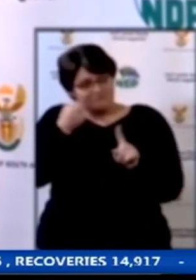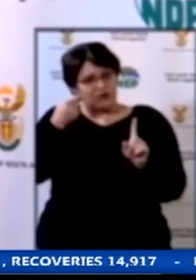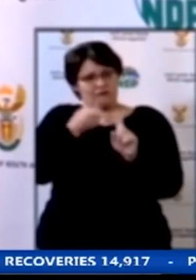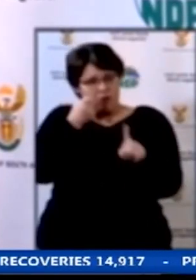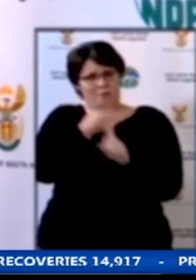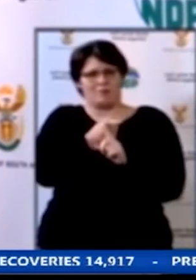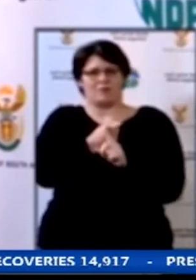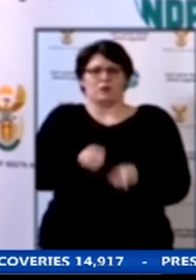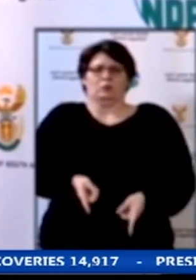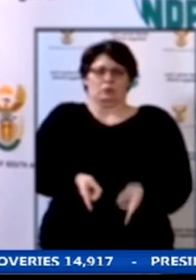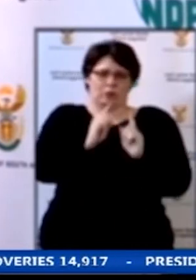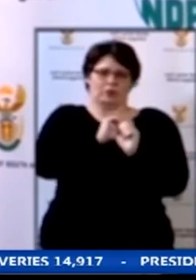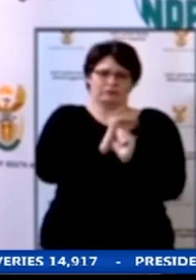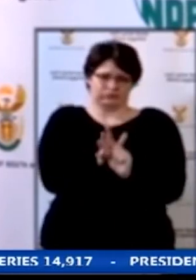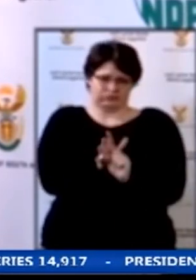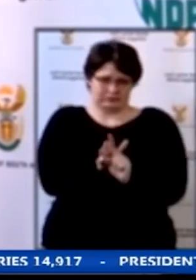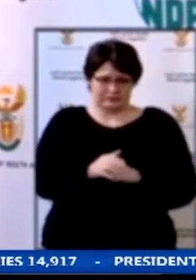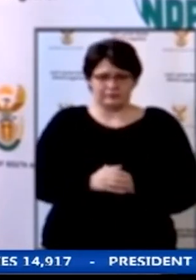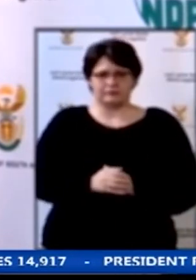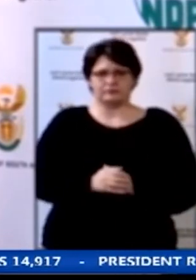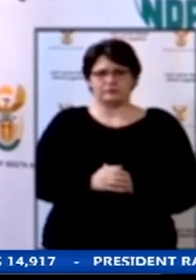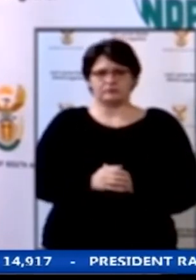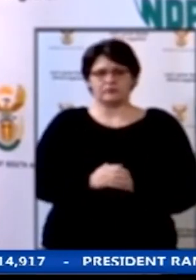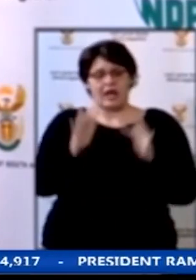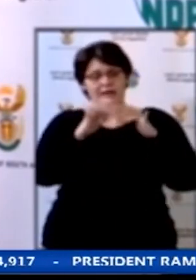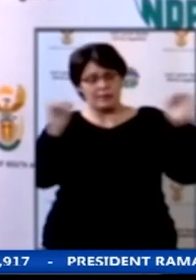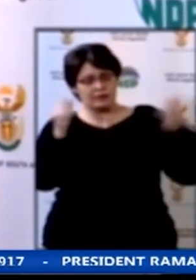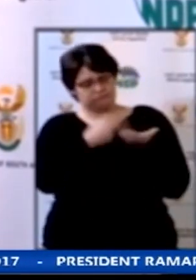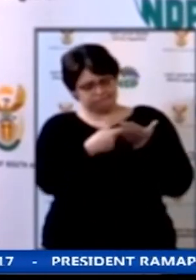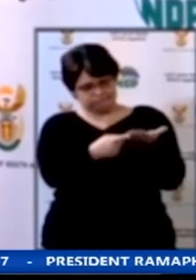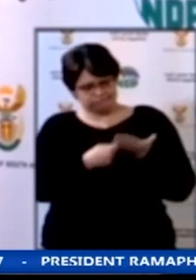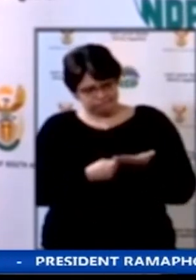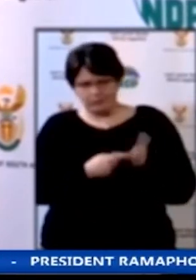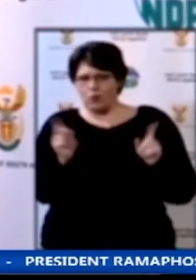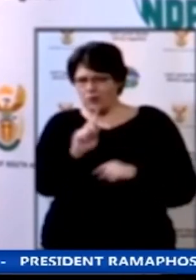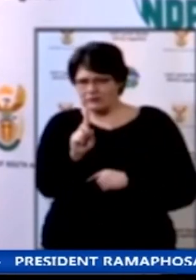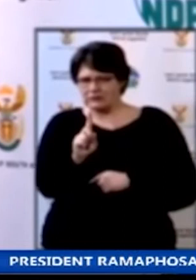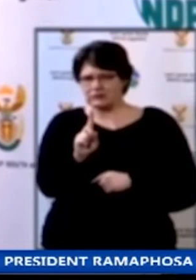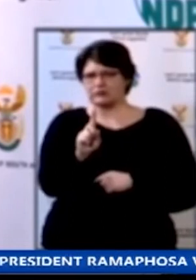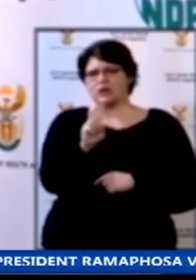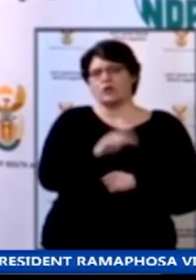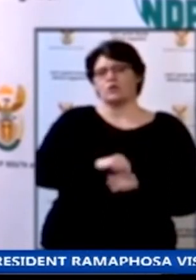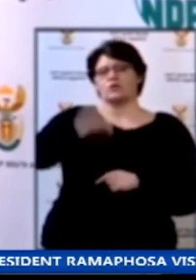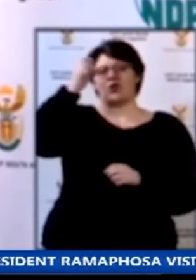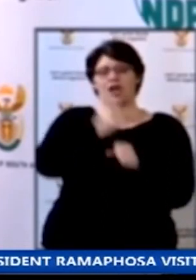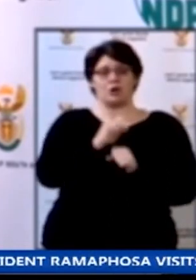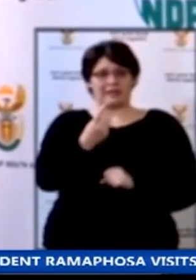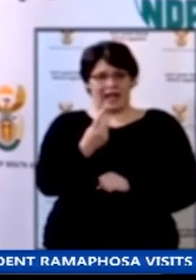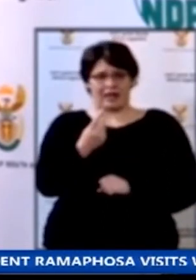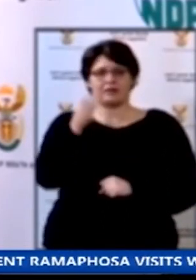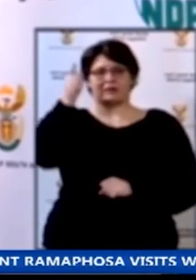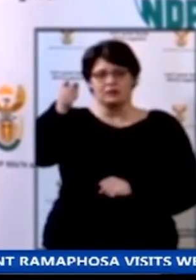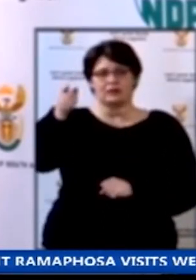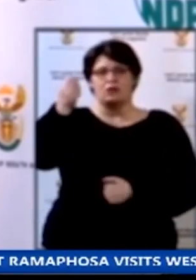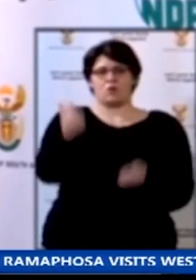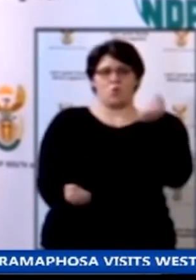part of this discussion cabinet reflected on the North Houghton High Court judgment delivered by Justice